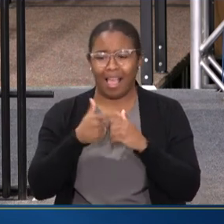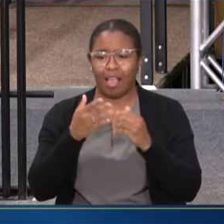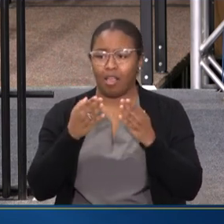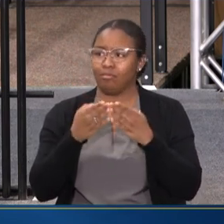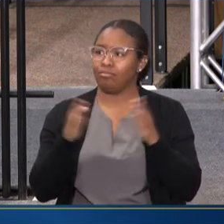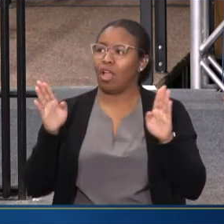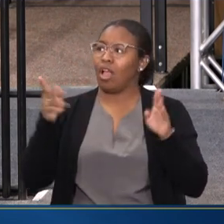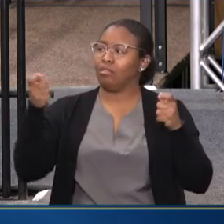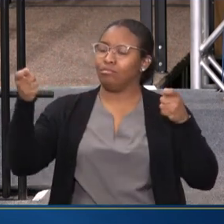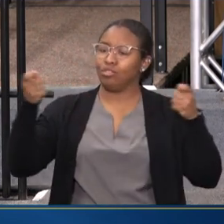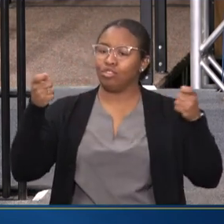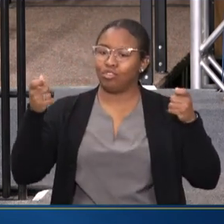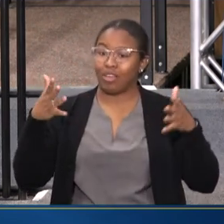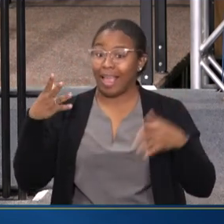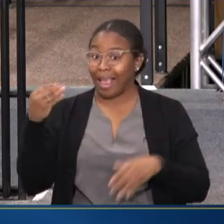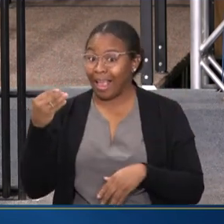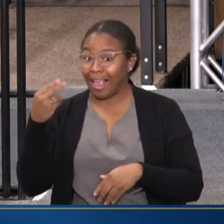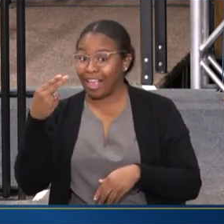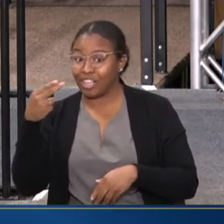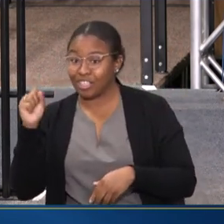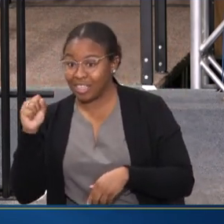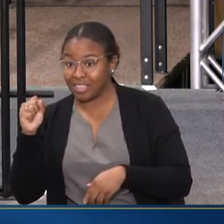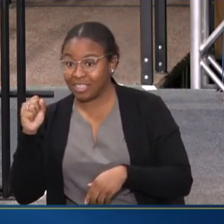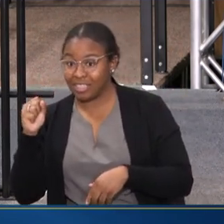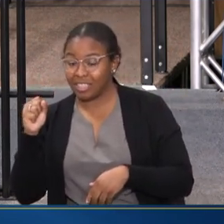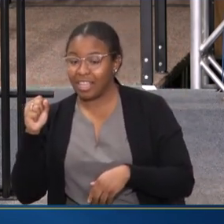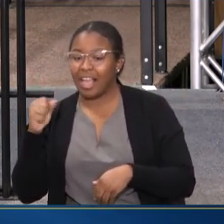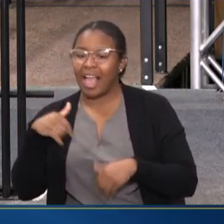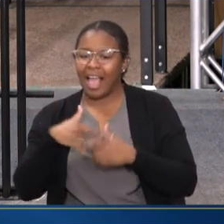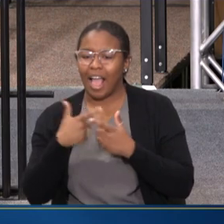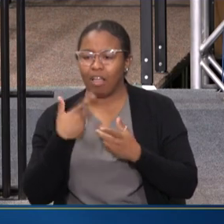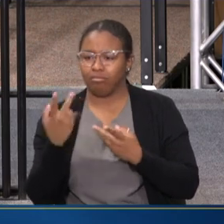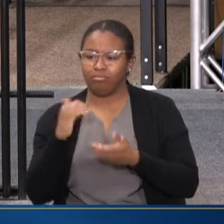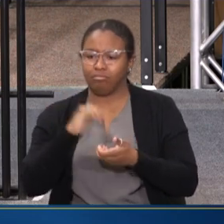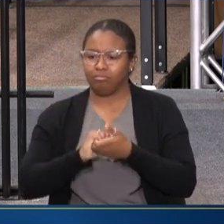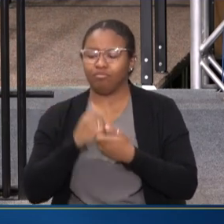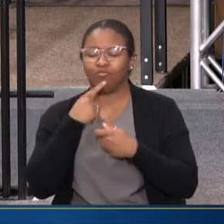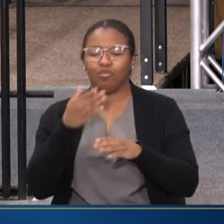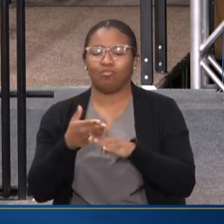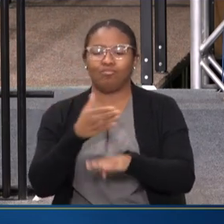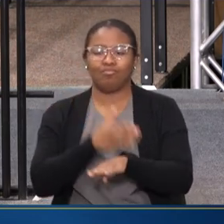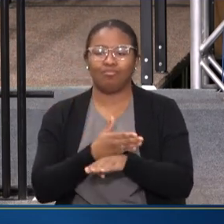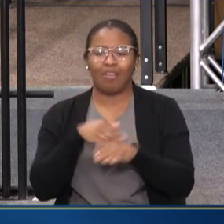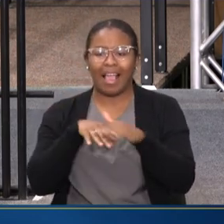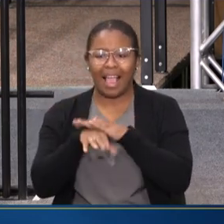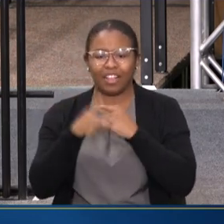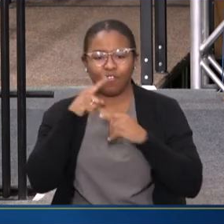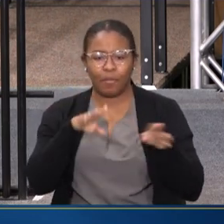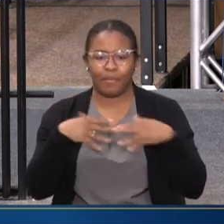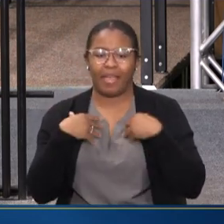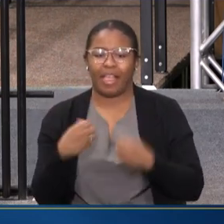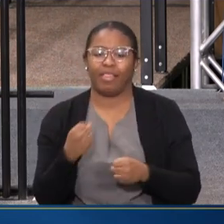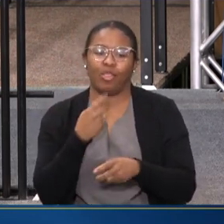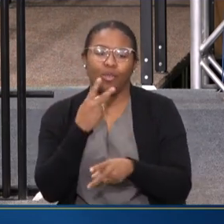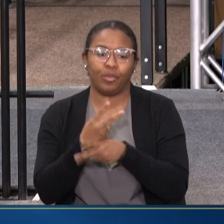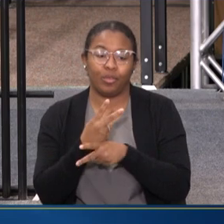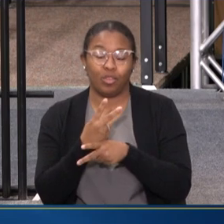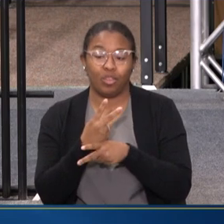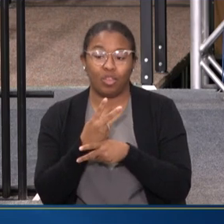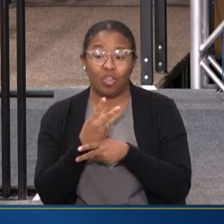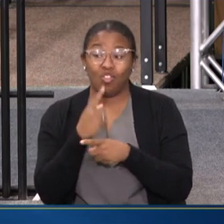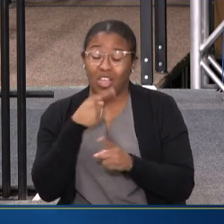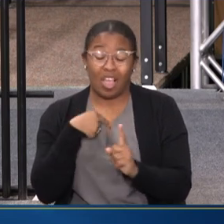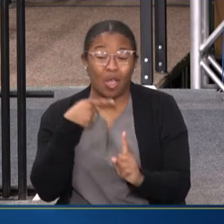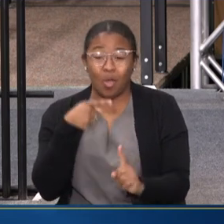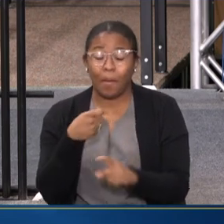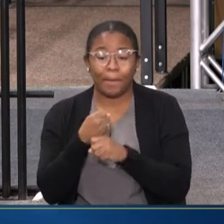ADMINISTRATION AND HHS ARE WORKING TO IMPROVE ACCESS TO BEHAVIORAL HEALTH CARE. AT ITS CORE, WE'RE WORKING TO MAKE